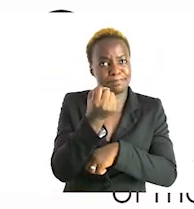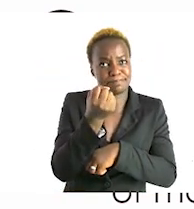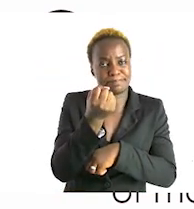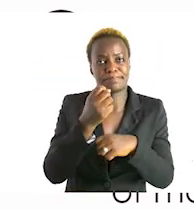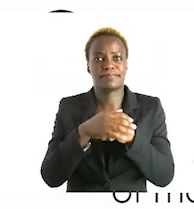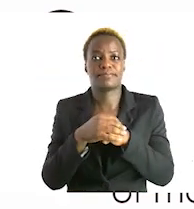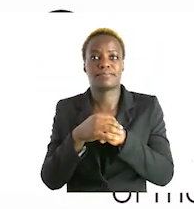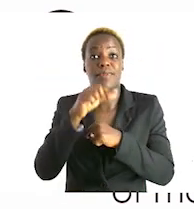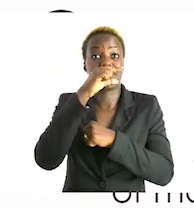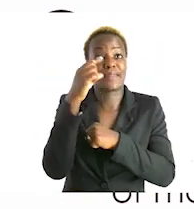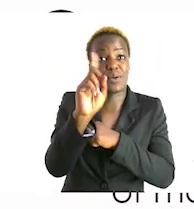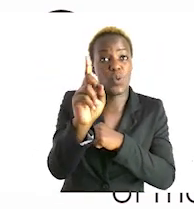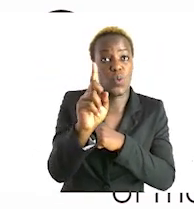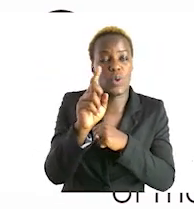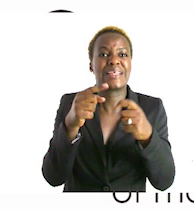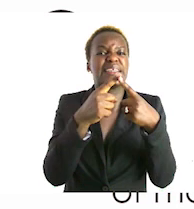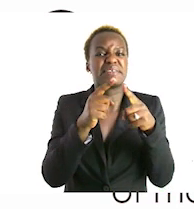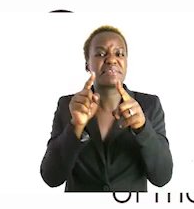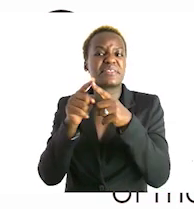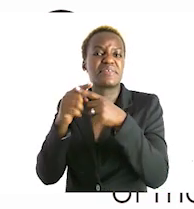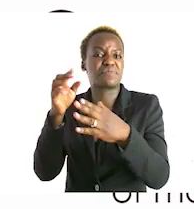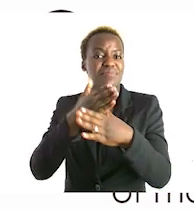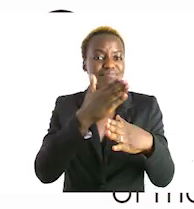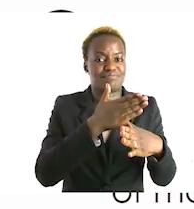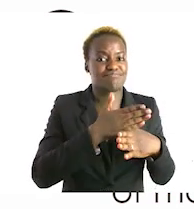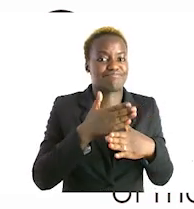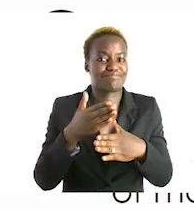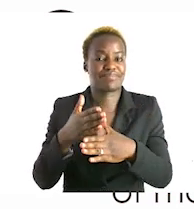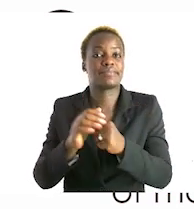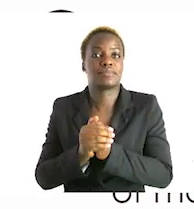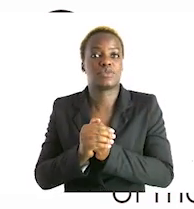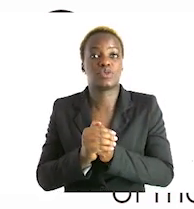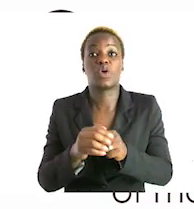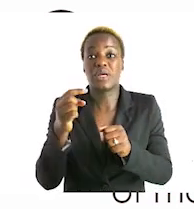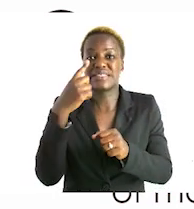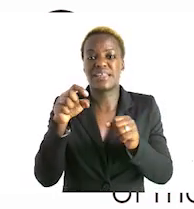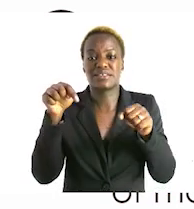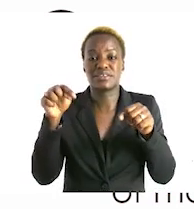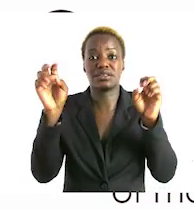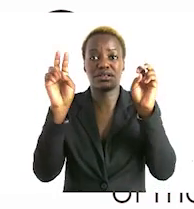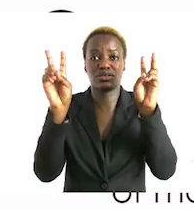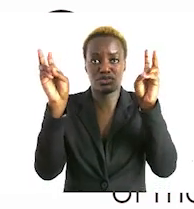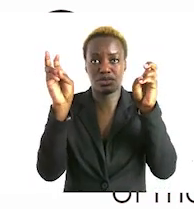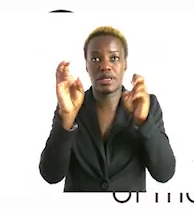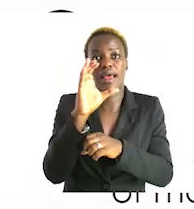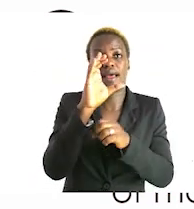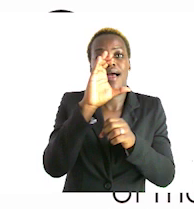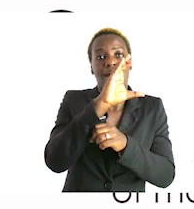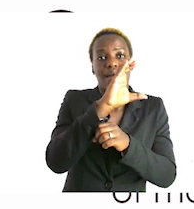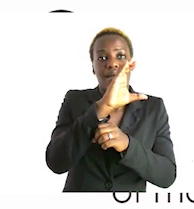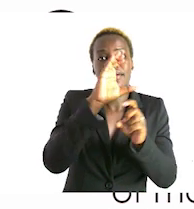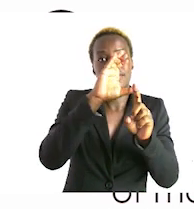for example since there are different activities that she did we can say cultural activities can be the